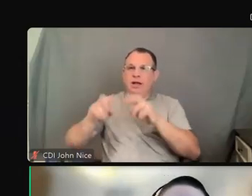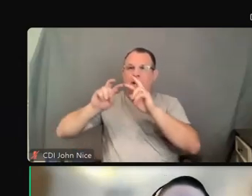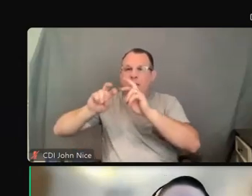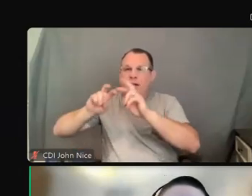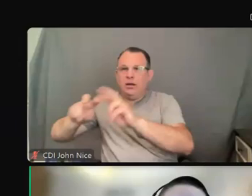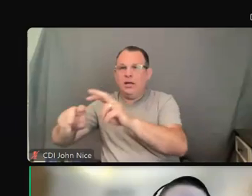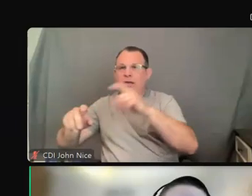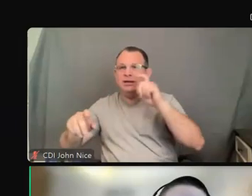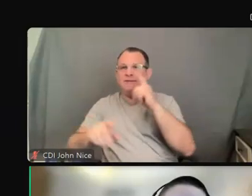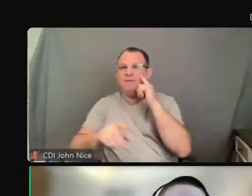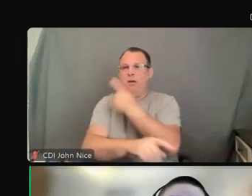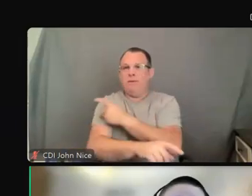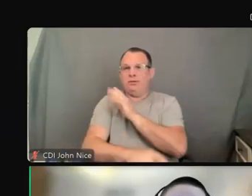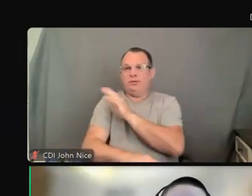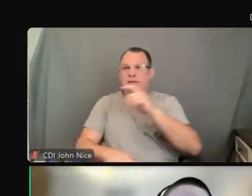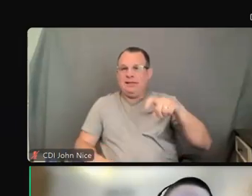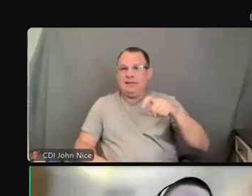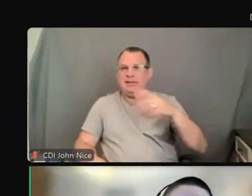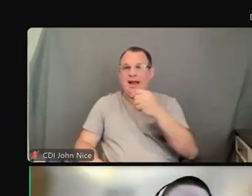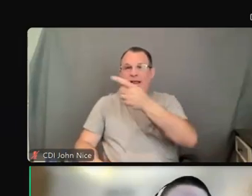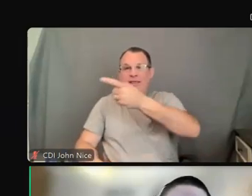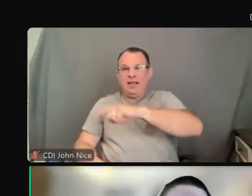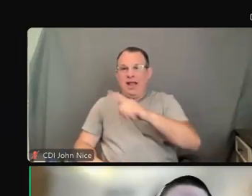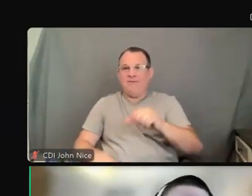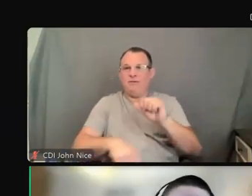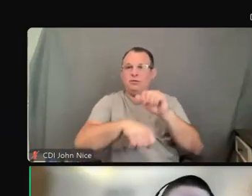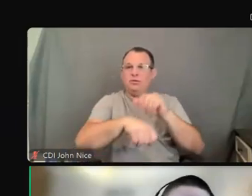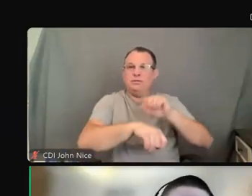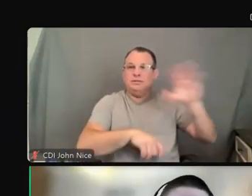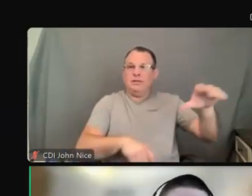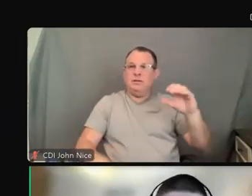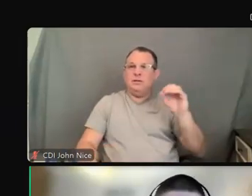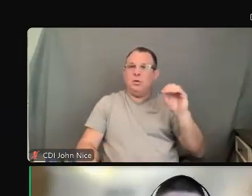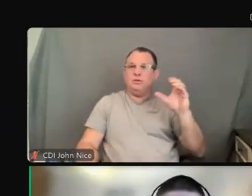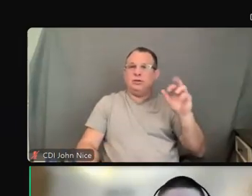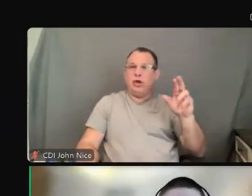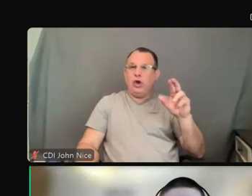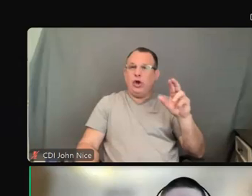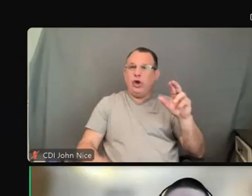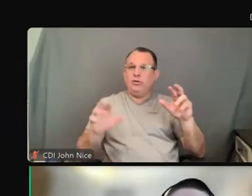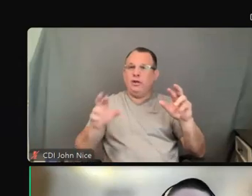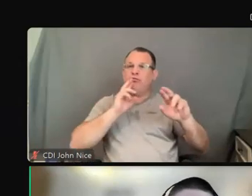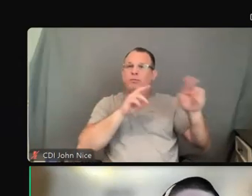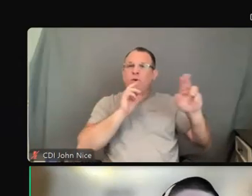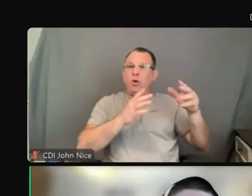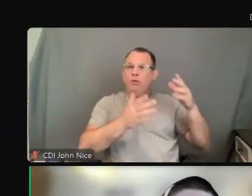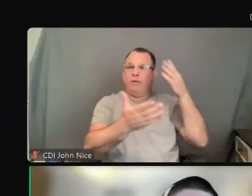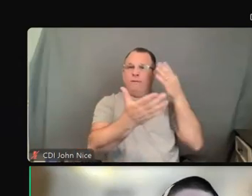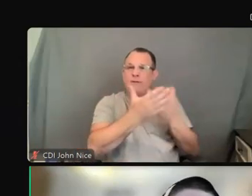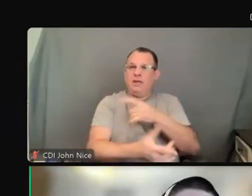OCR reports showing that they were complying with the agreement in which they...